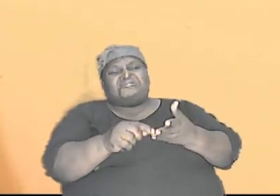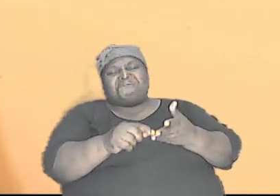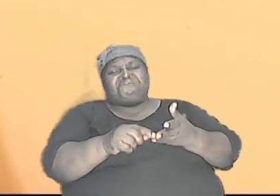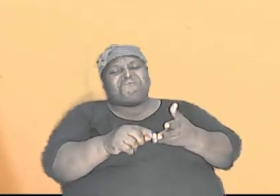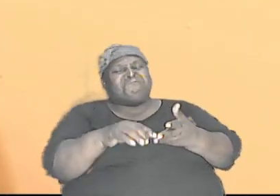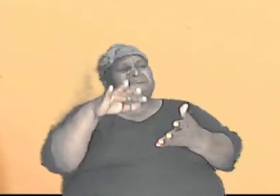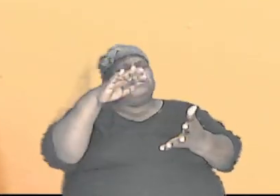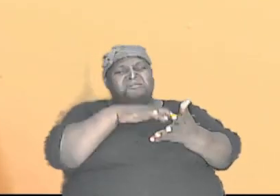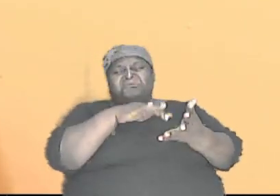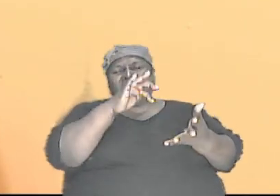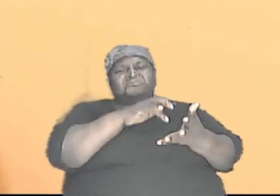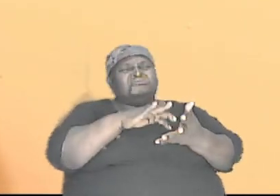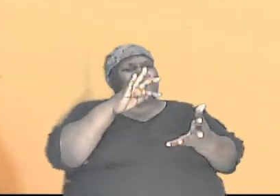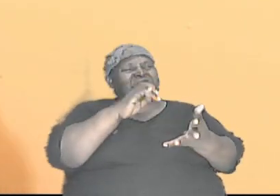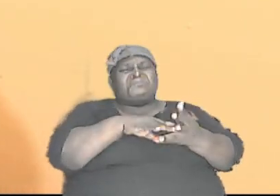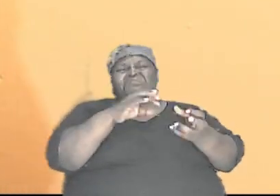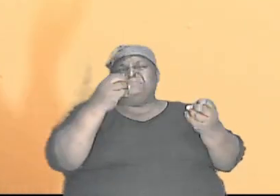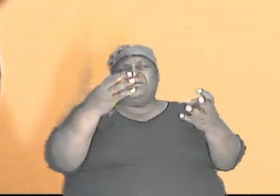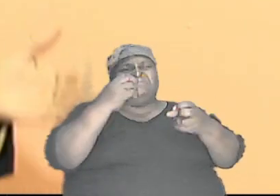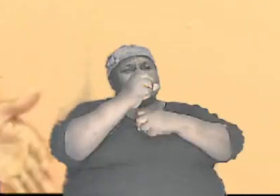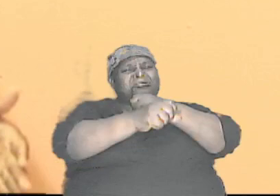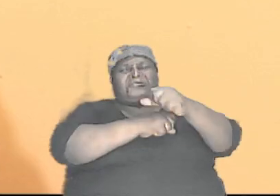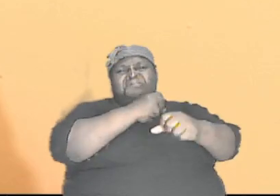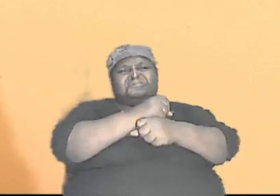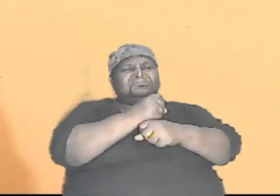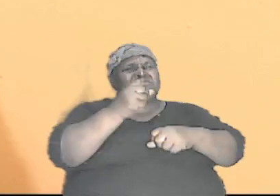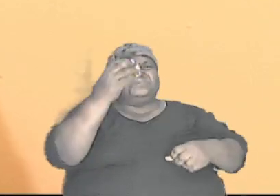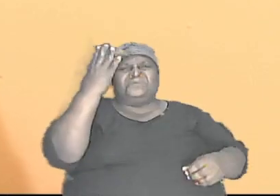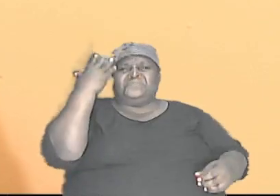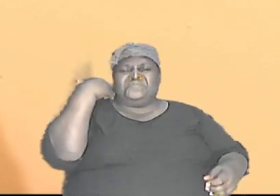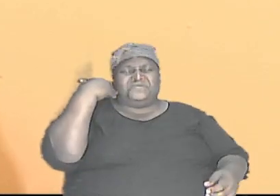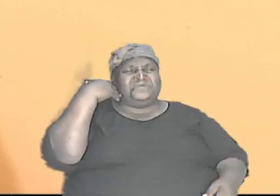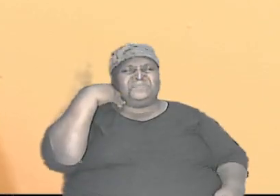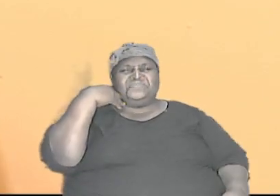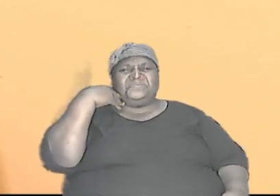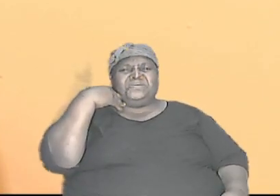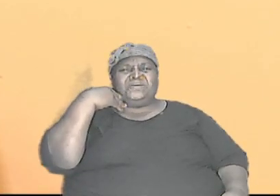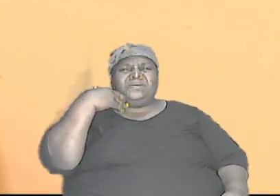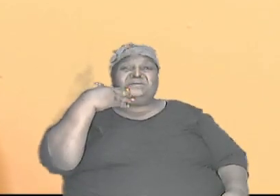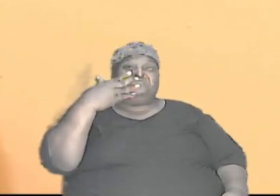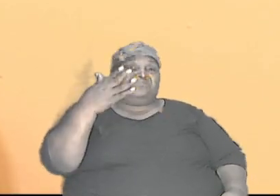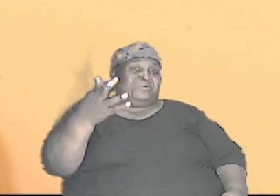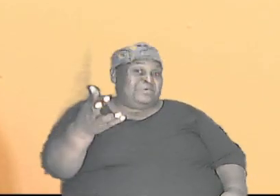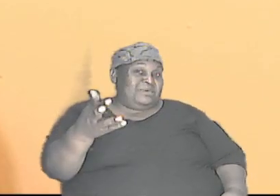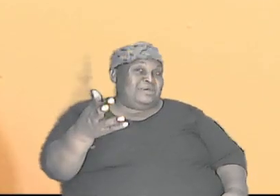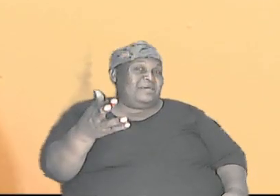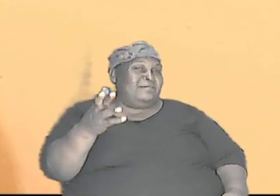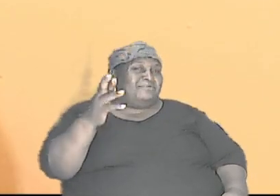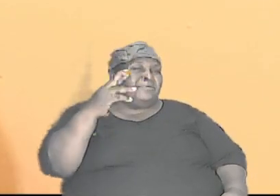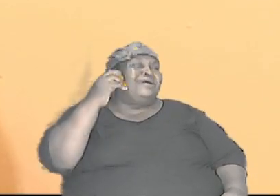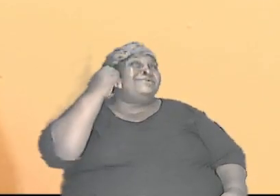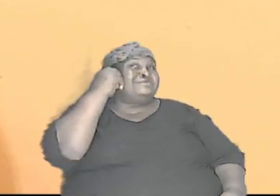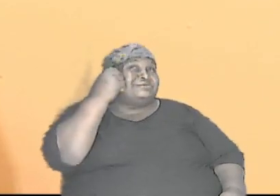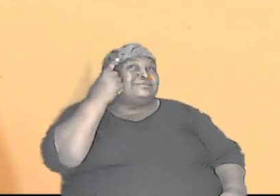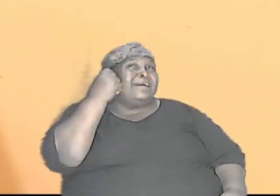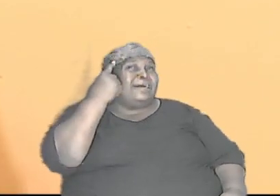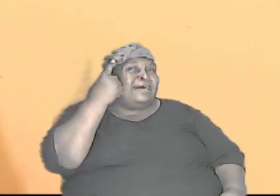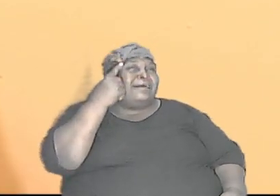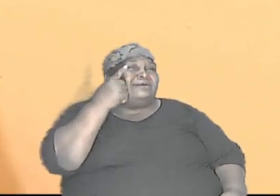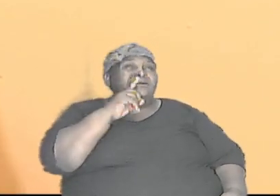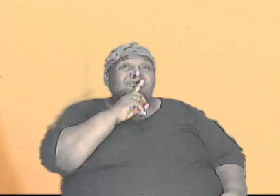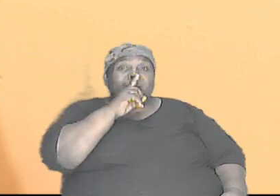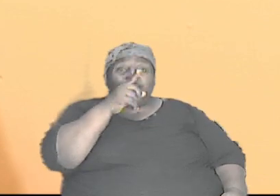ago in the Bible many of them are being unearthed now and they are realizing that in fact and in deed